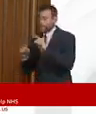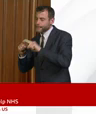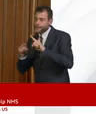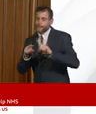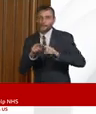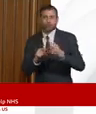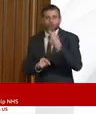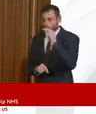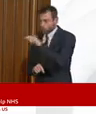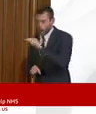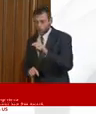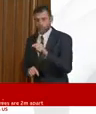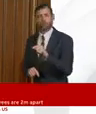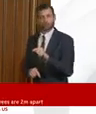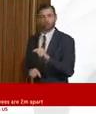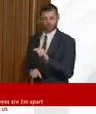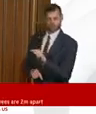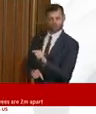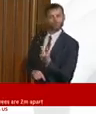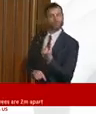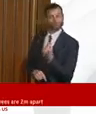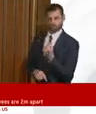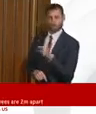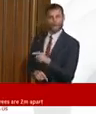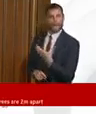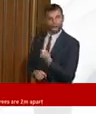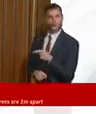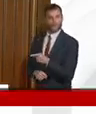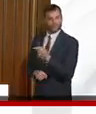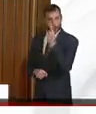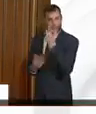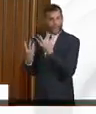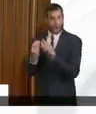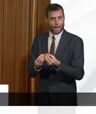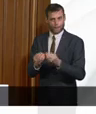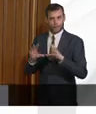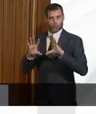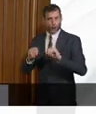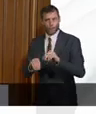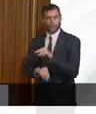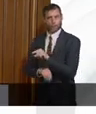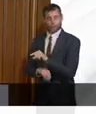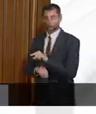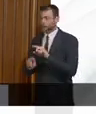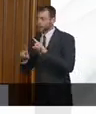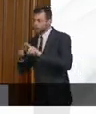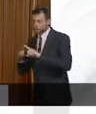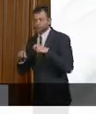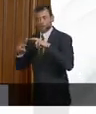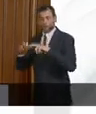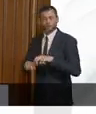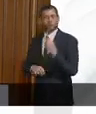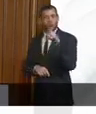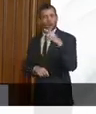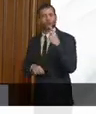where there is a lot of interest uh that they may potentially have an effect in the treatment of the virus and the ones that you mentioned which are